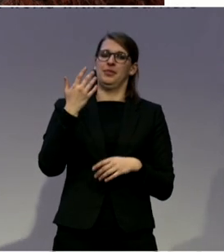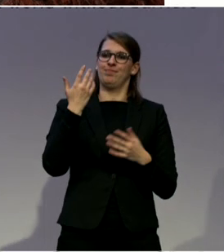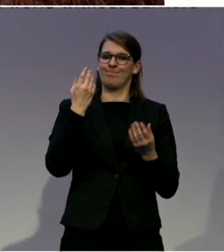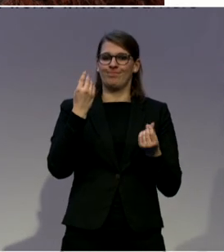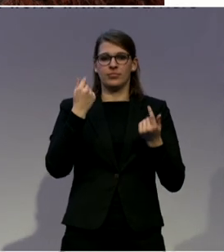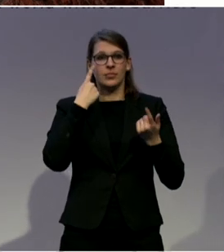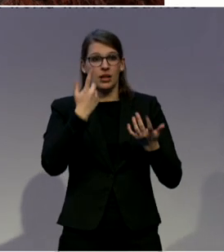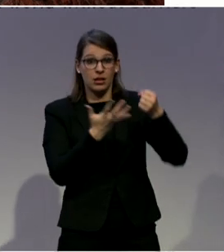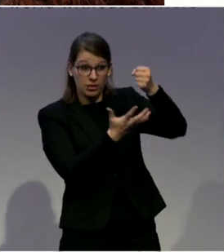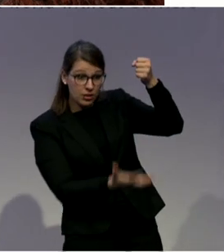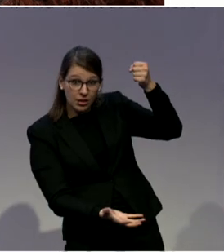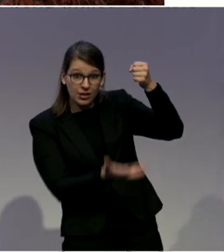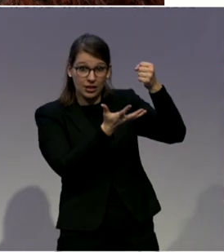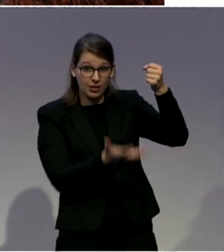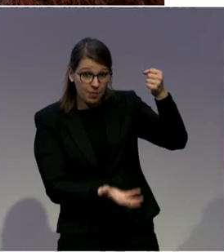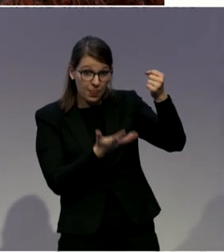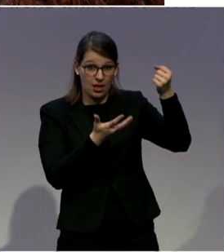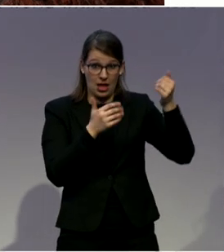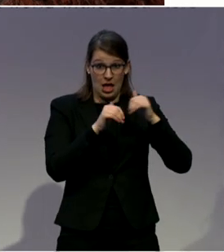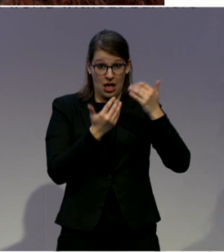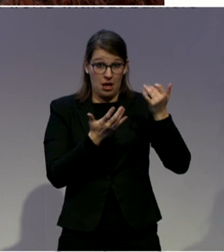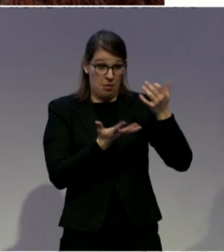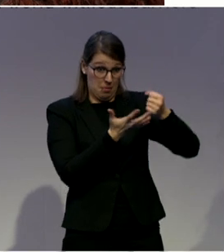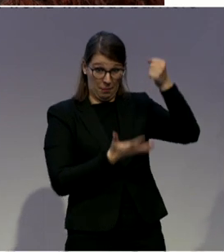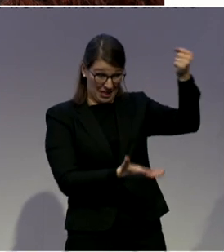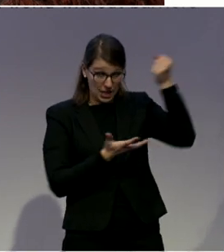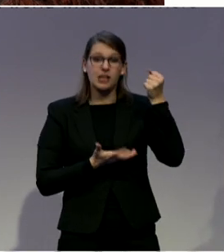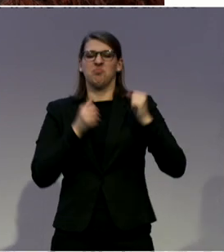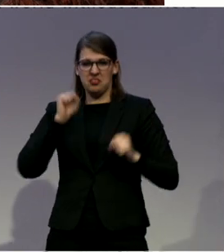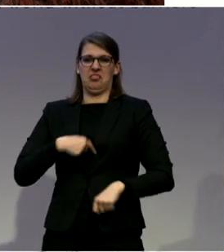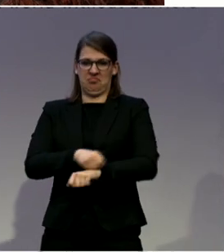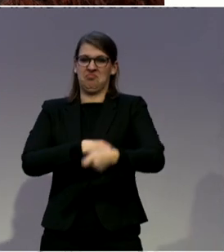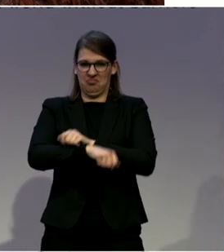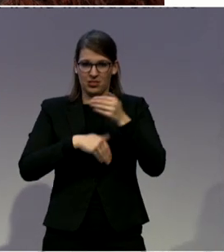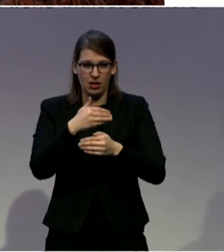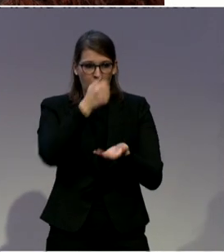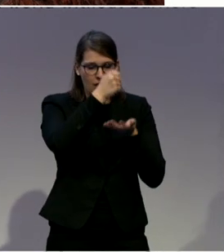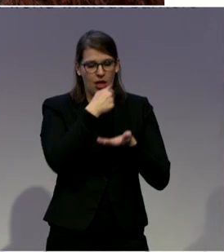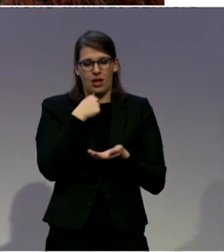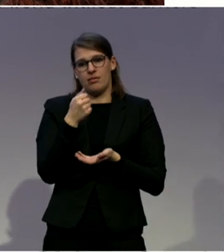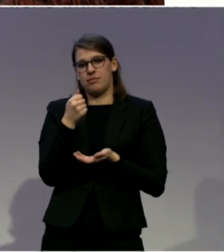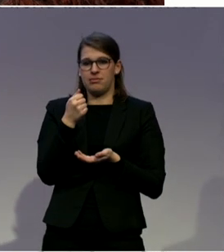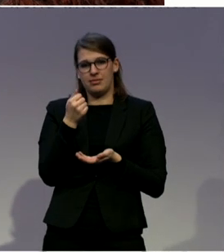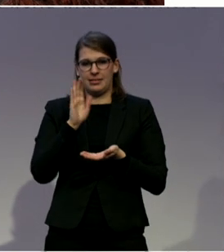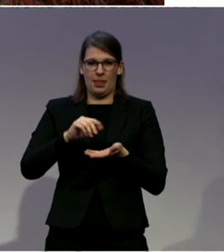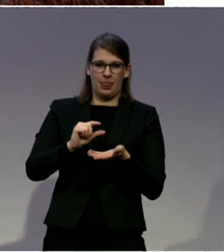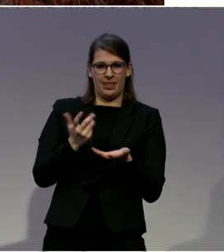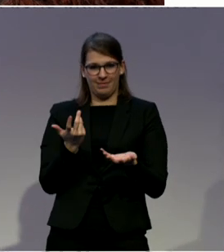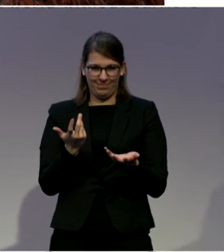budgets, as we all know, is very, very tough. So as in many other countries in Ireland, a lot of the budgets were locked into